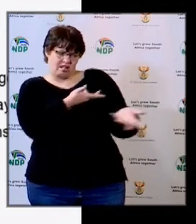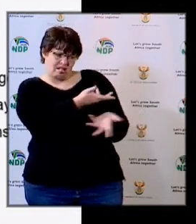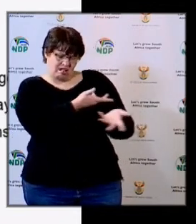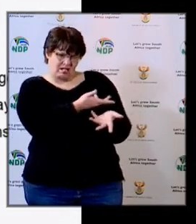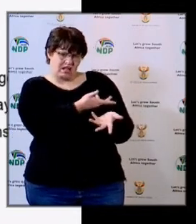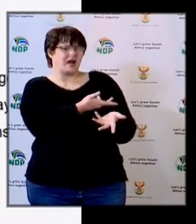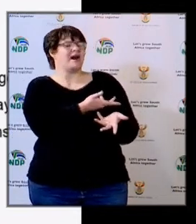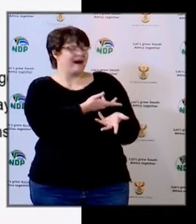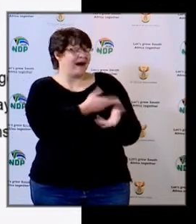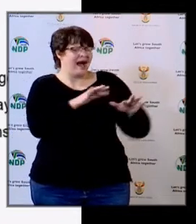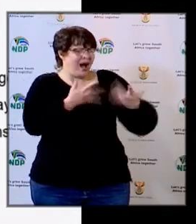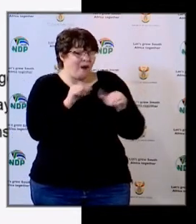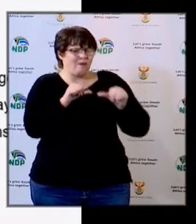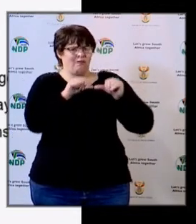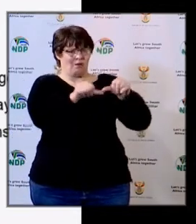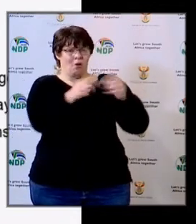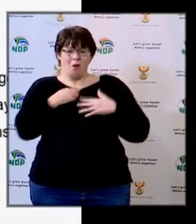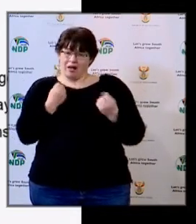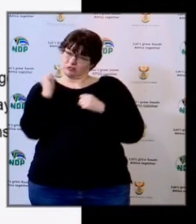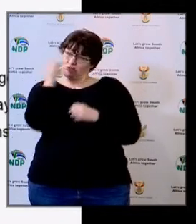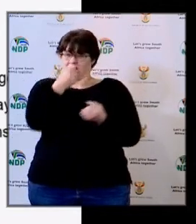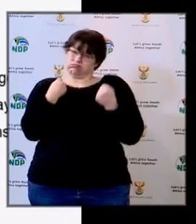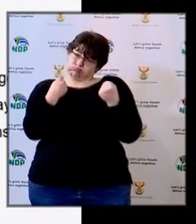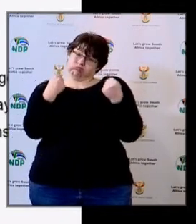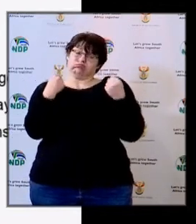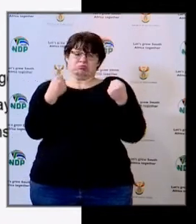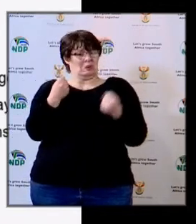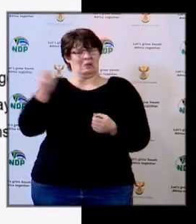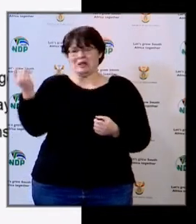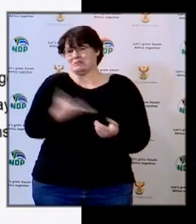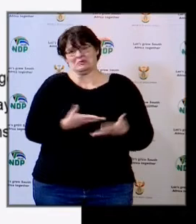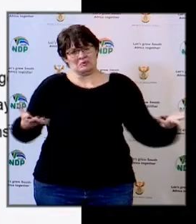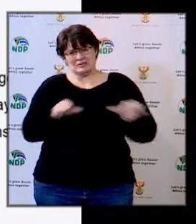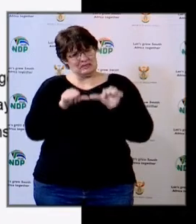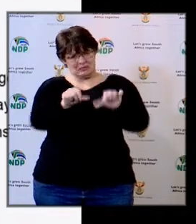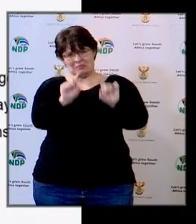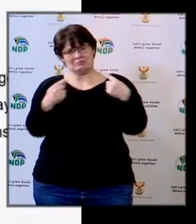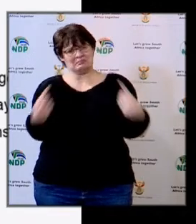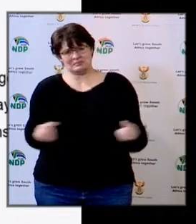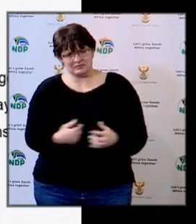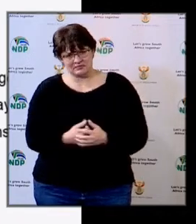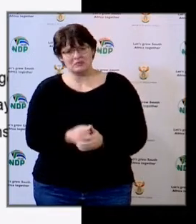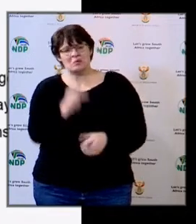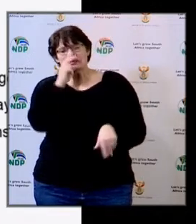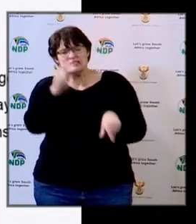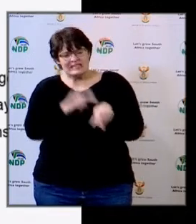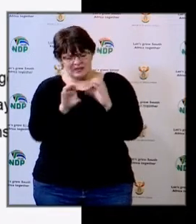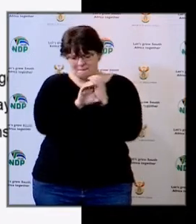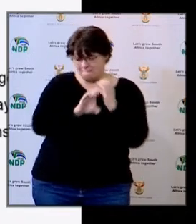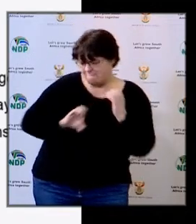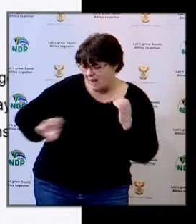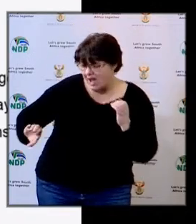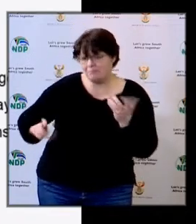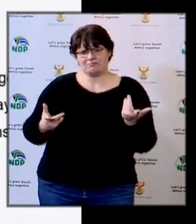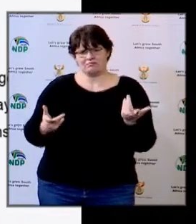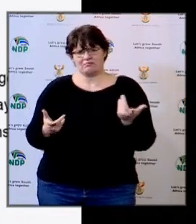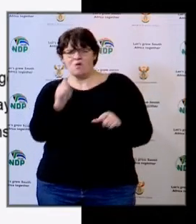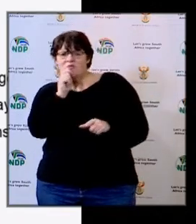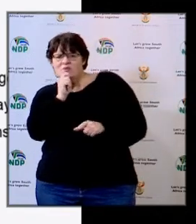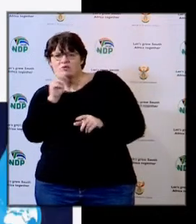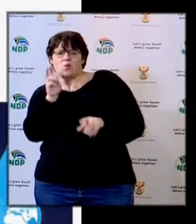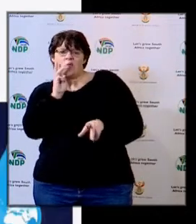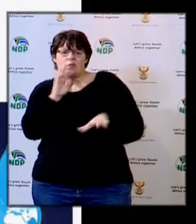Basic Education, find a sustainable way of supplying water through various reticulation systems, standpipes and